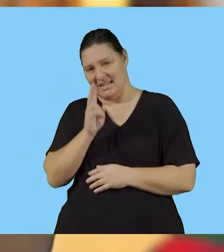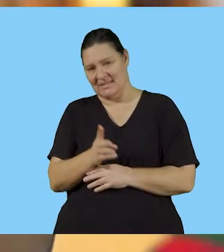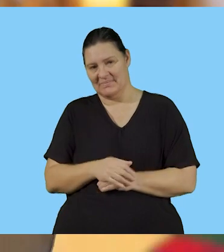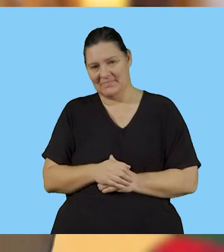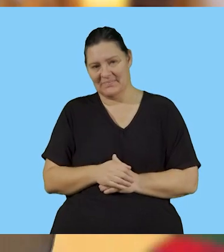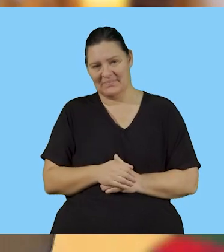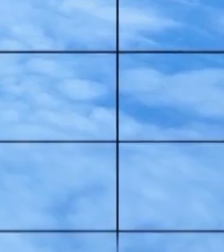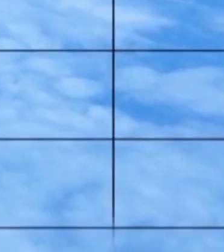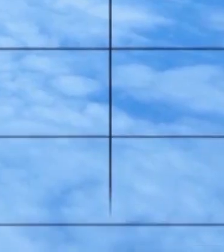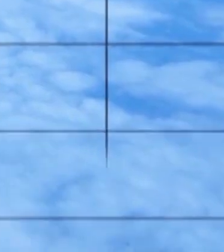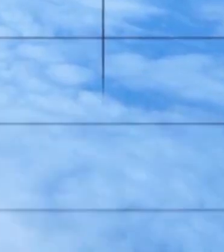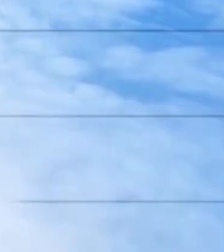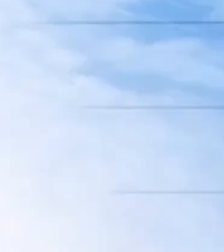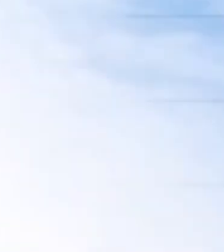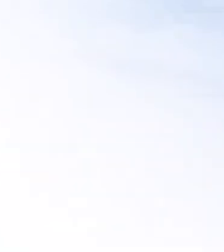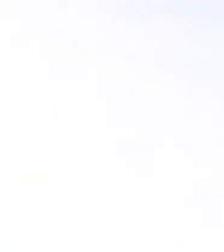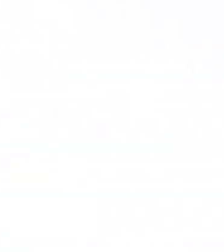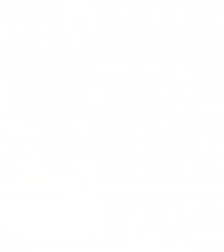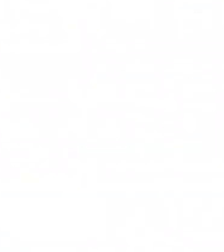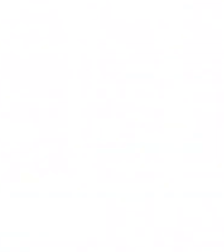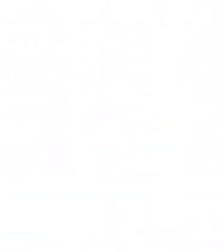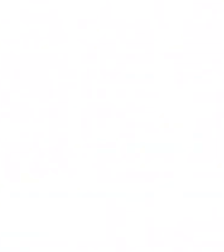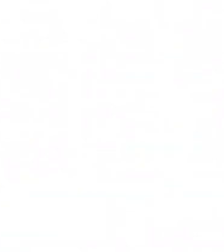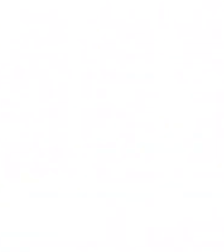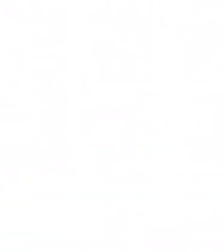I'll see you after the ad break. Thank you. Thank you. Thank